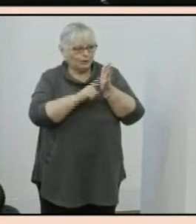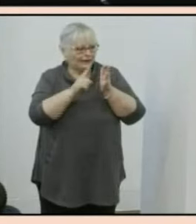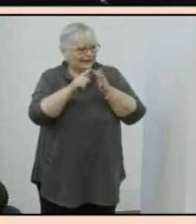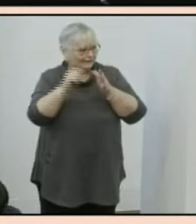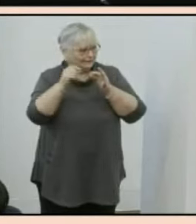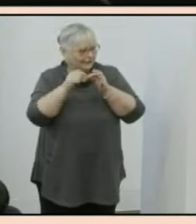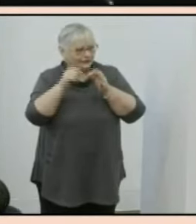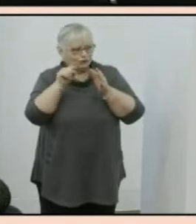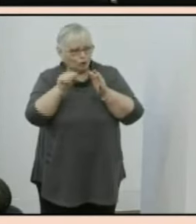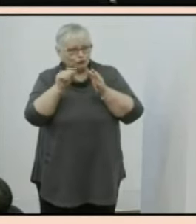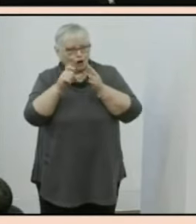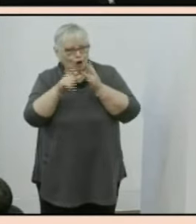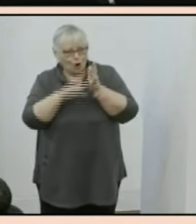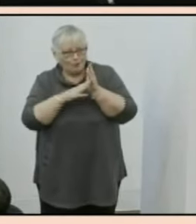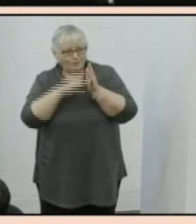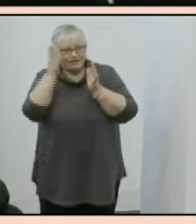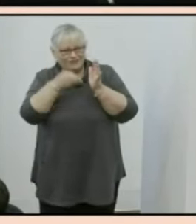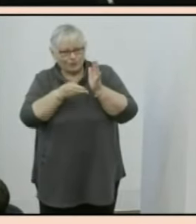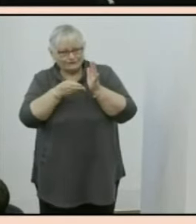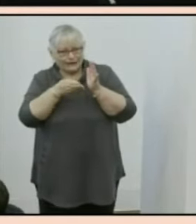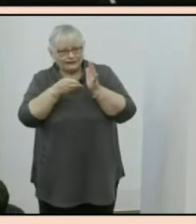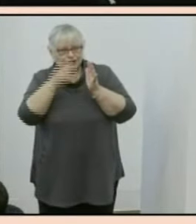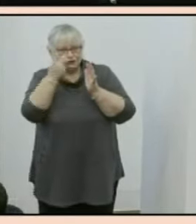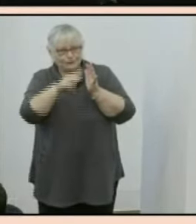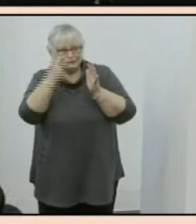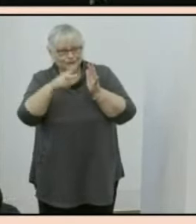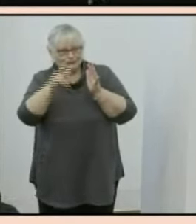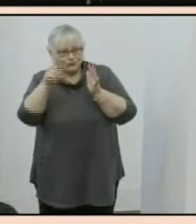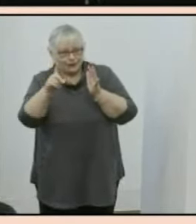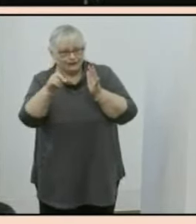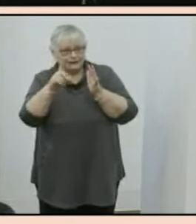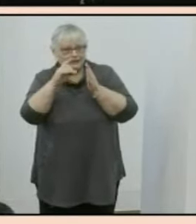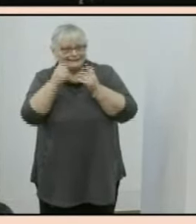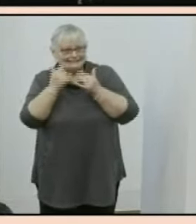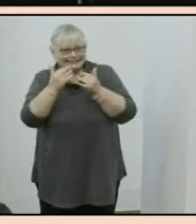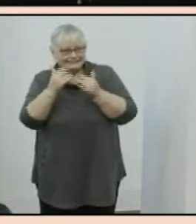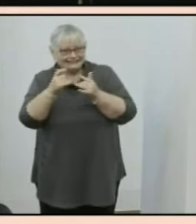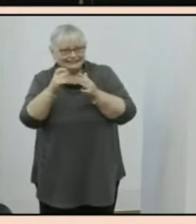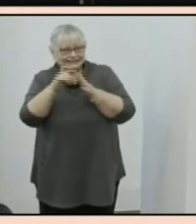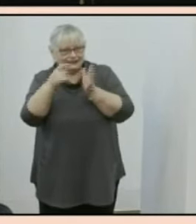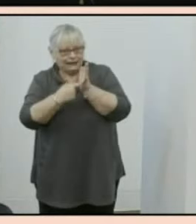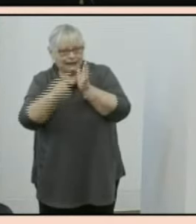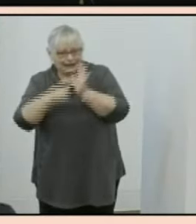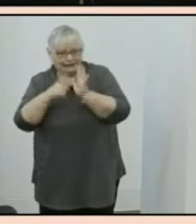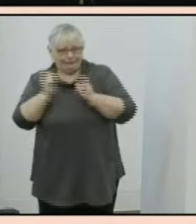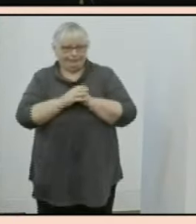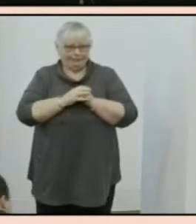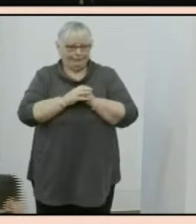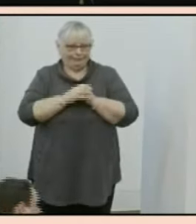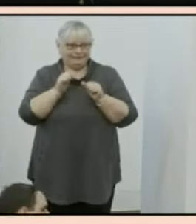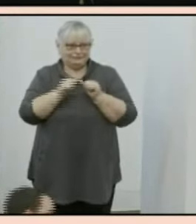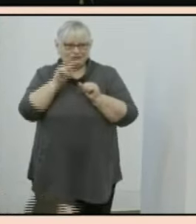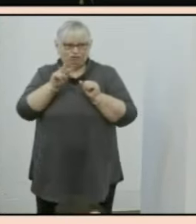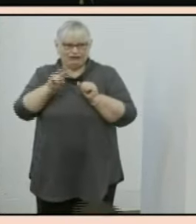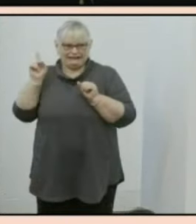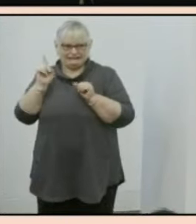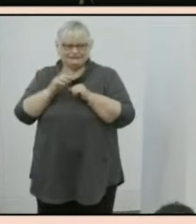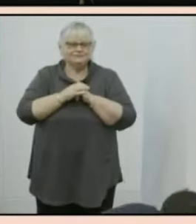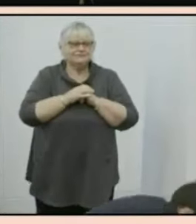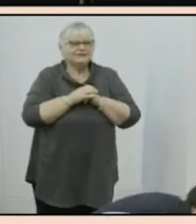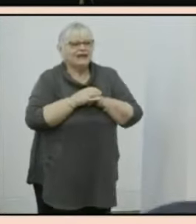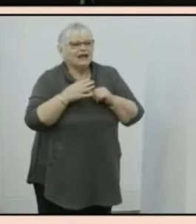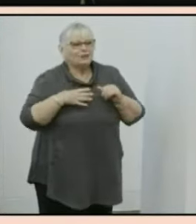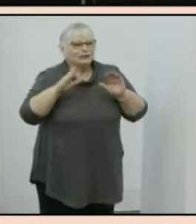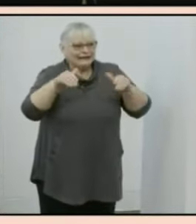.com forward slash 2021 census drl. I'd like to also